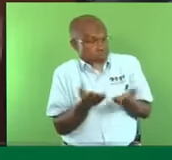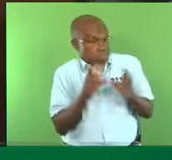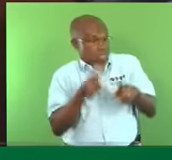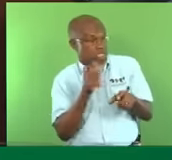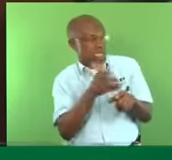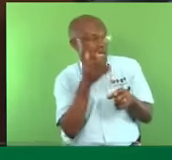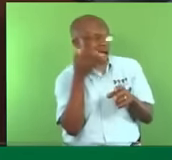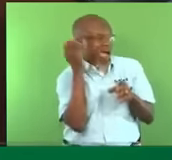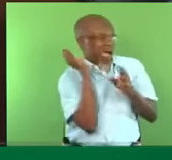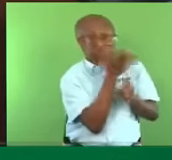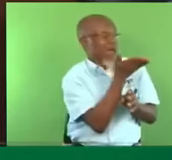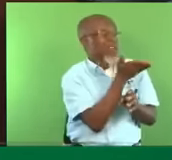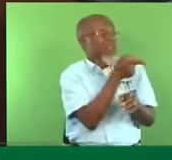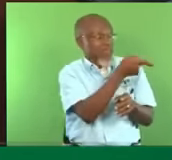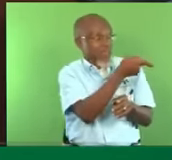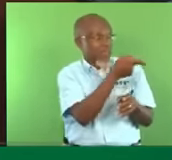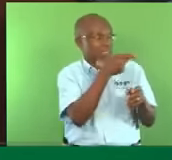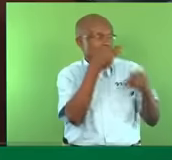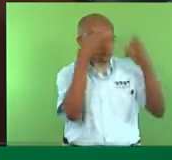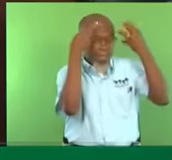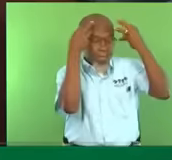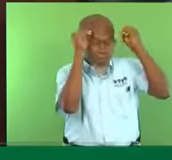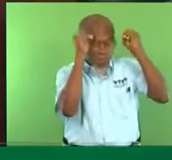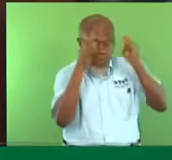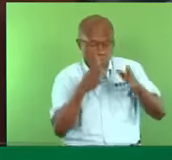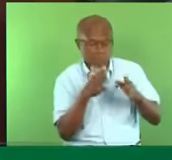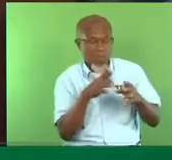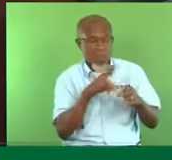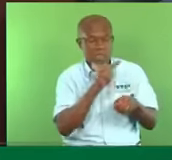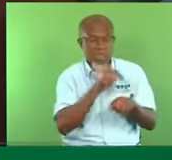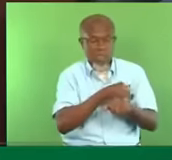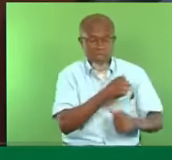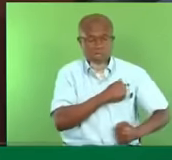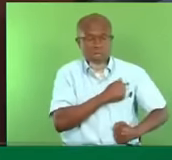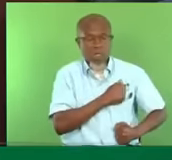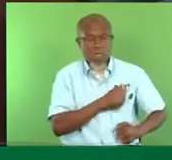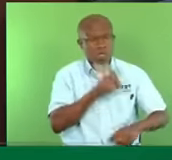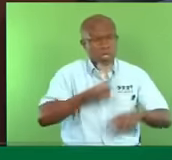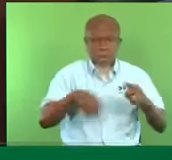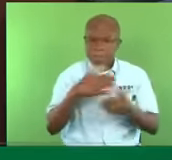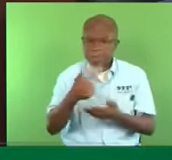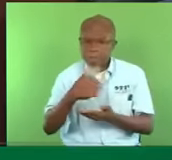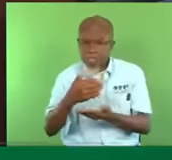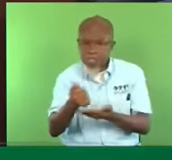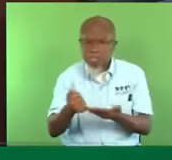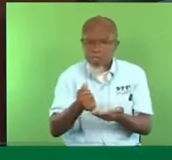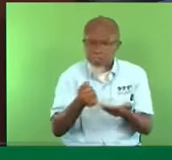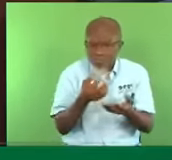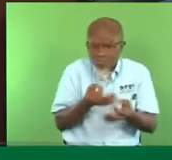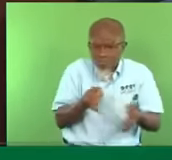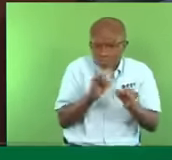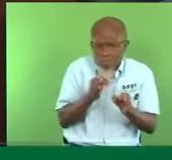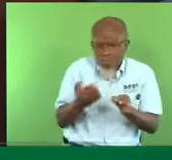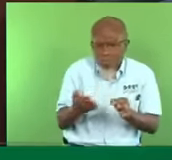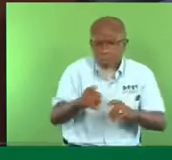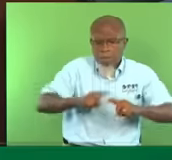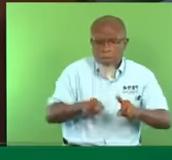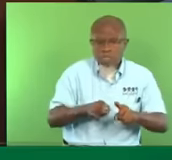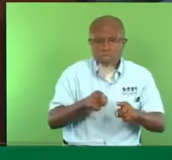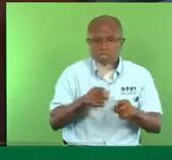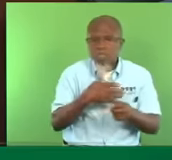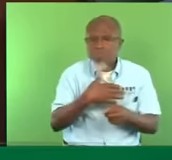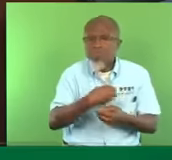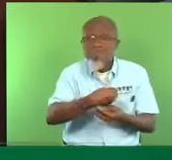You cannot buy basic equipment, but you spend hundreds of millions of dollars in matters that are not